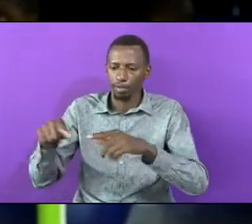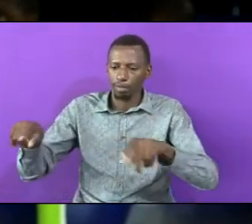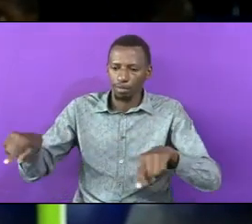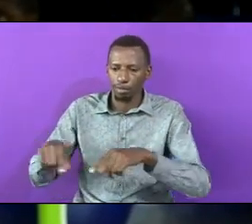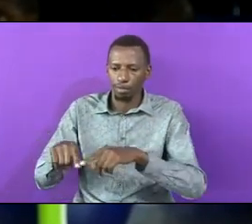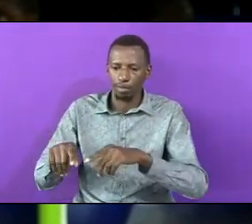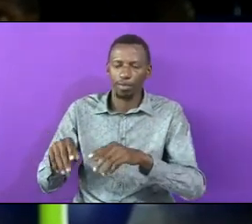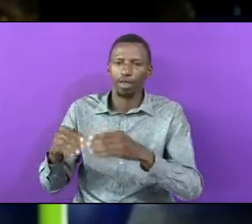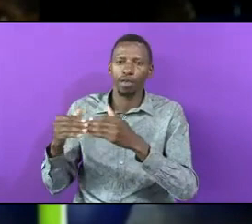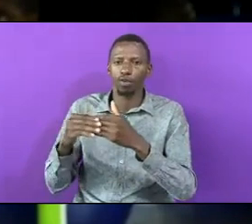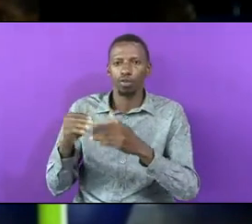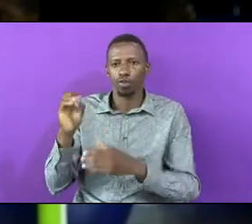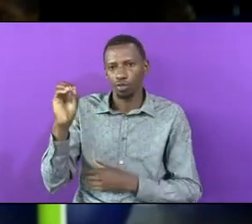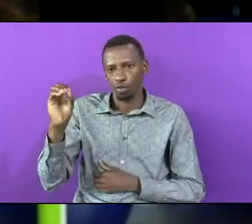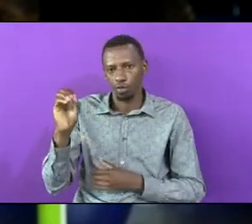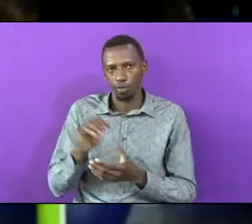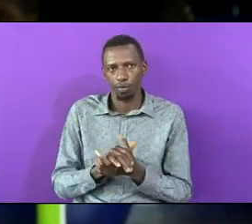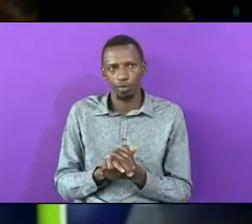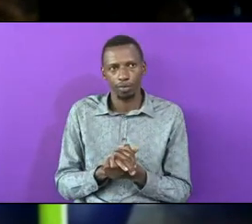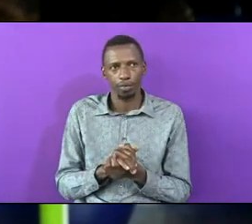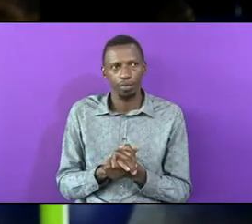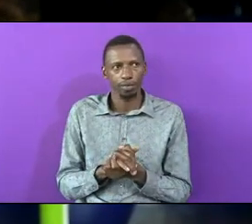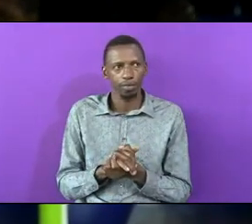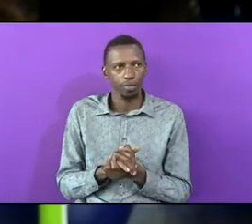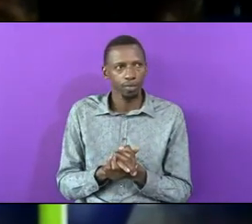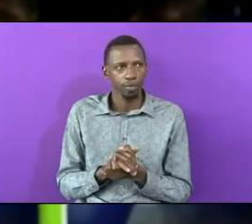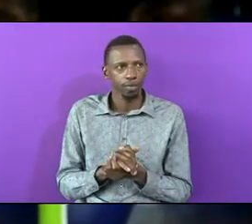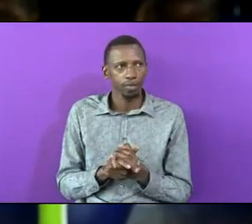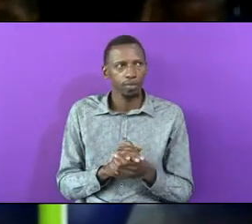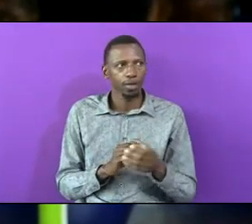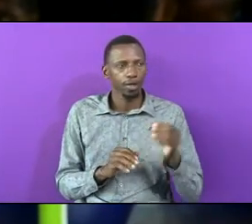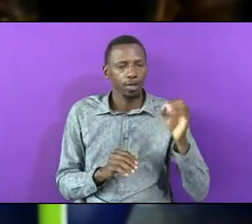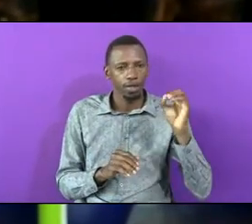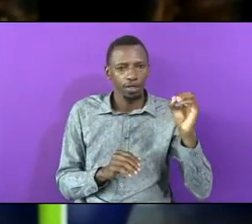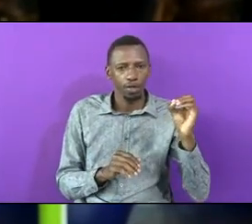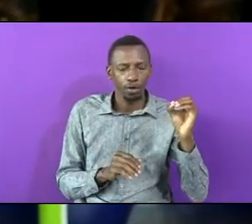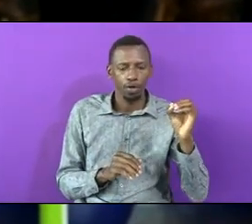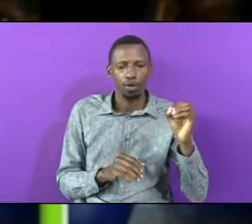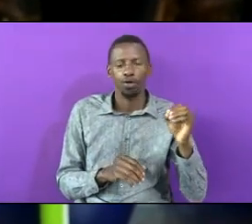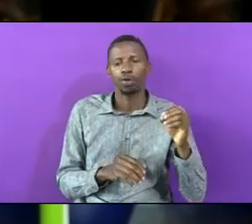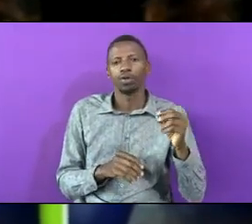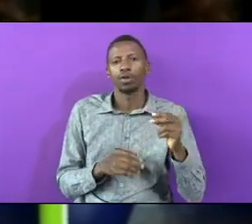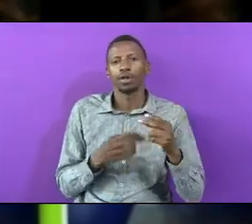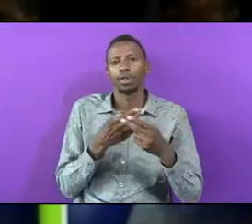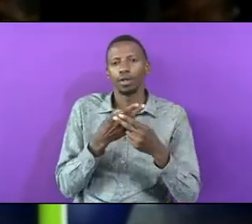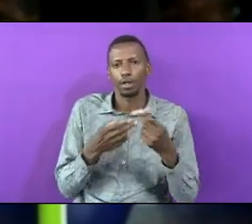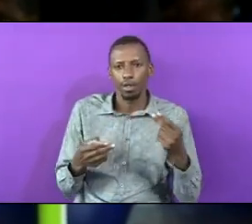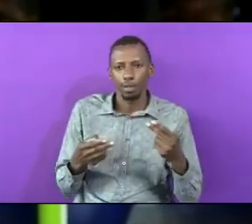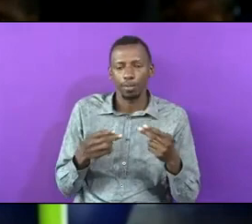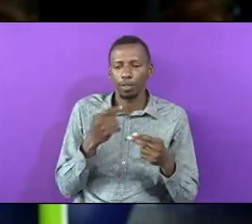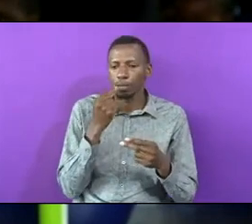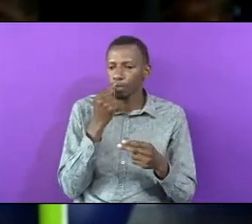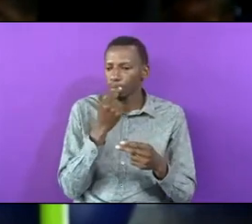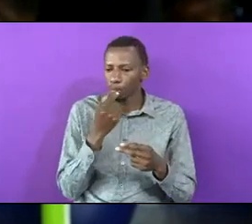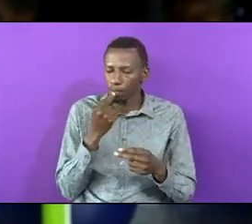Zero Times Sair Time And Lipstick Is Equal To What